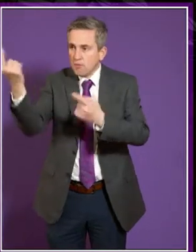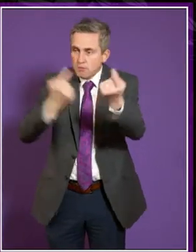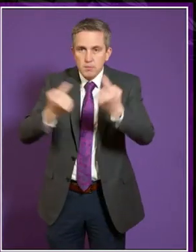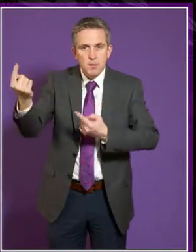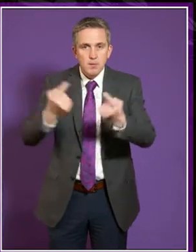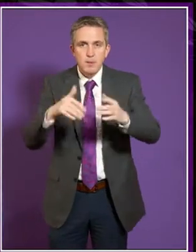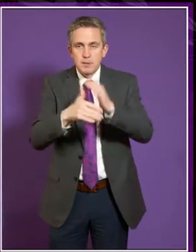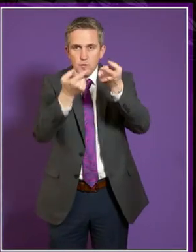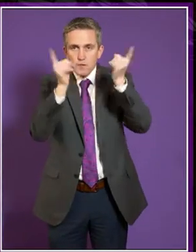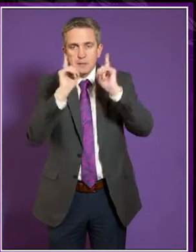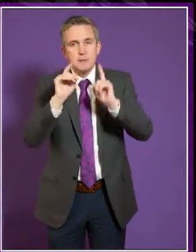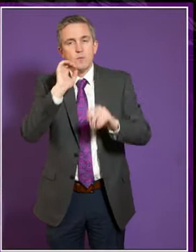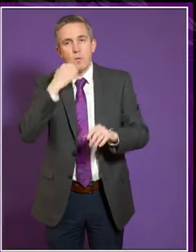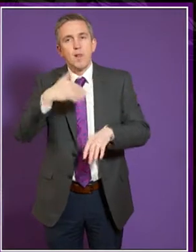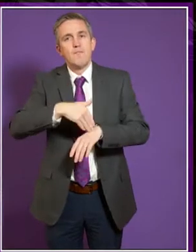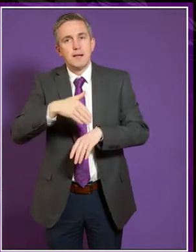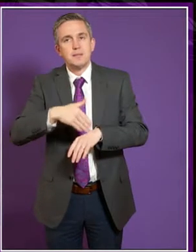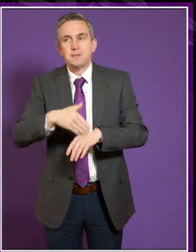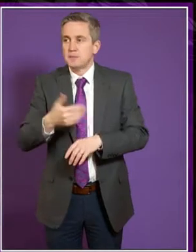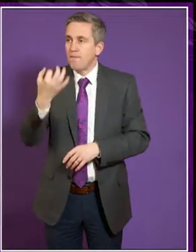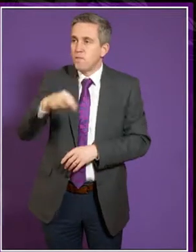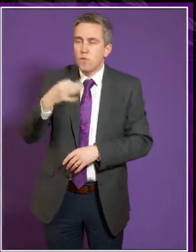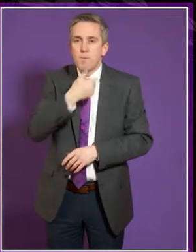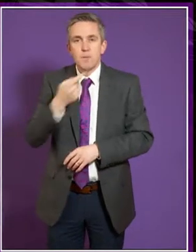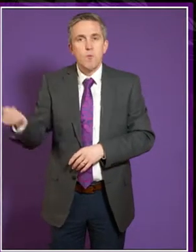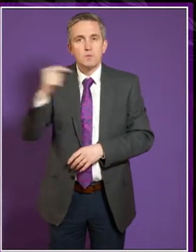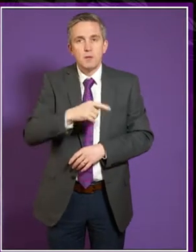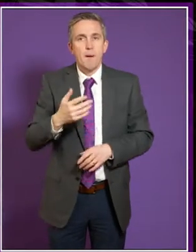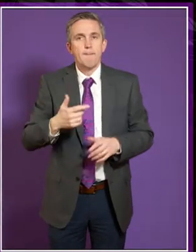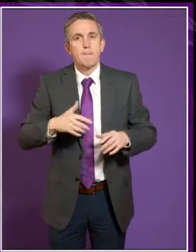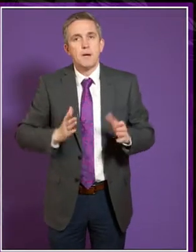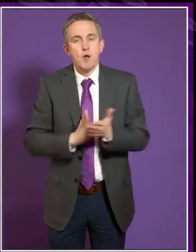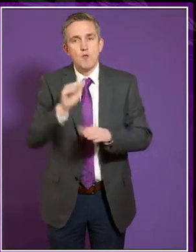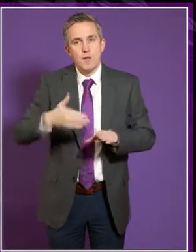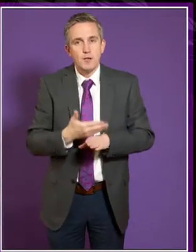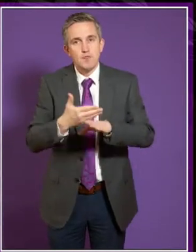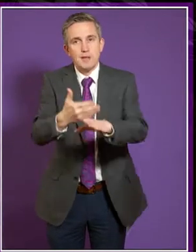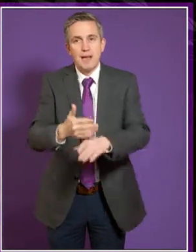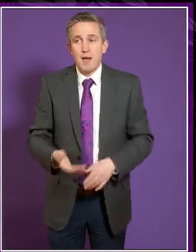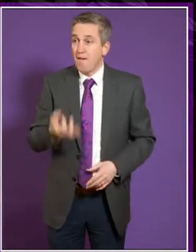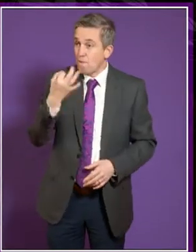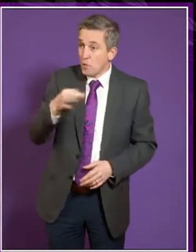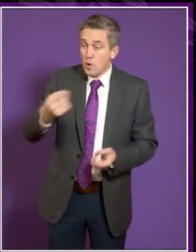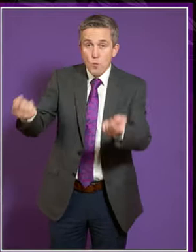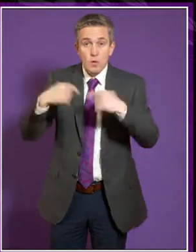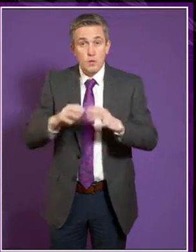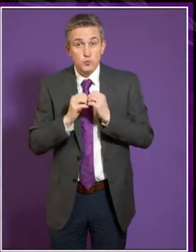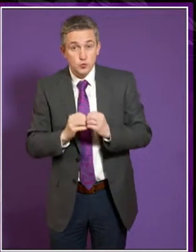reluctance for other Europeans to come and make their careers here. Never mind those who come as students here.